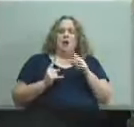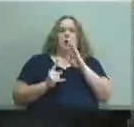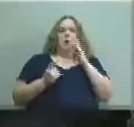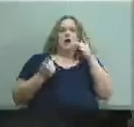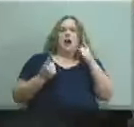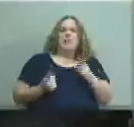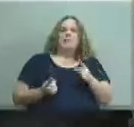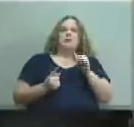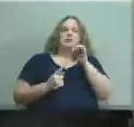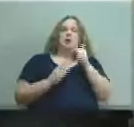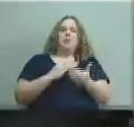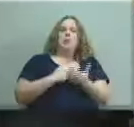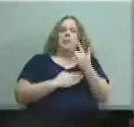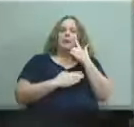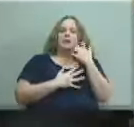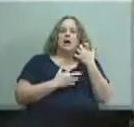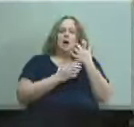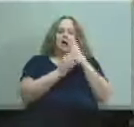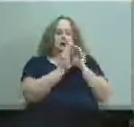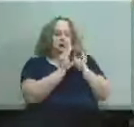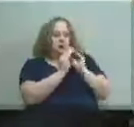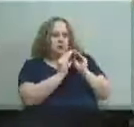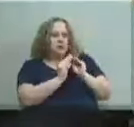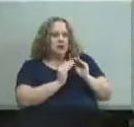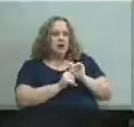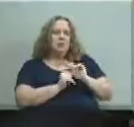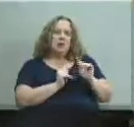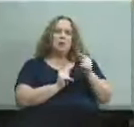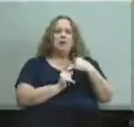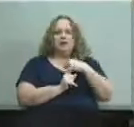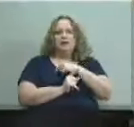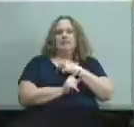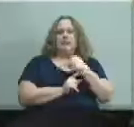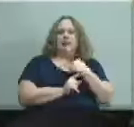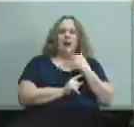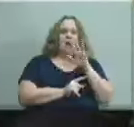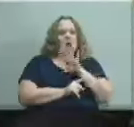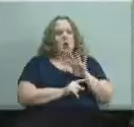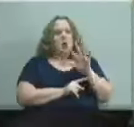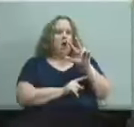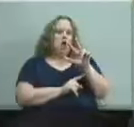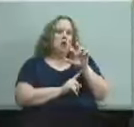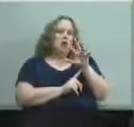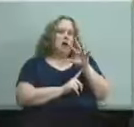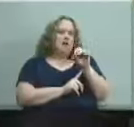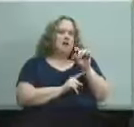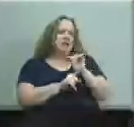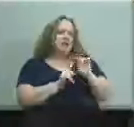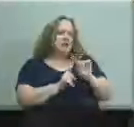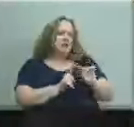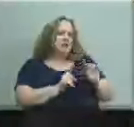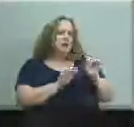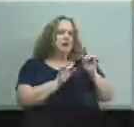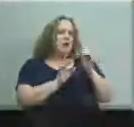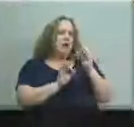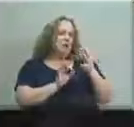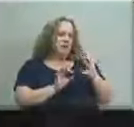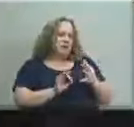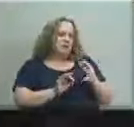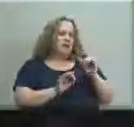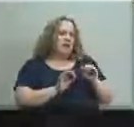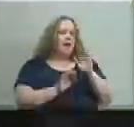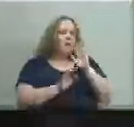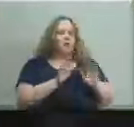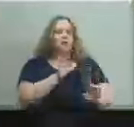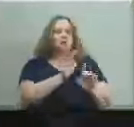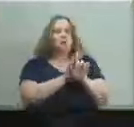clean it up a little bit but we've had over 350 different comments that that um show up some of them you know multiple times as you